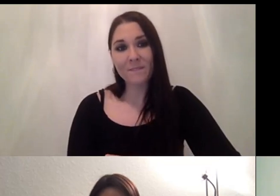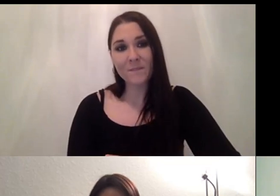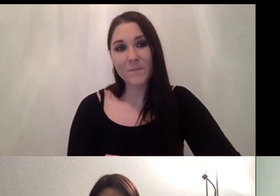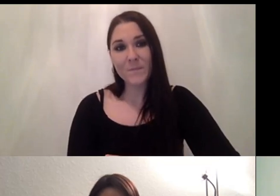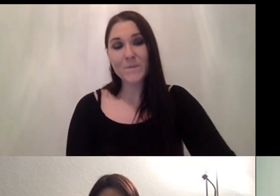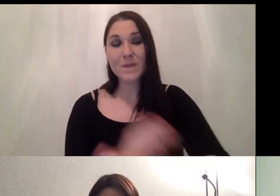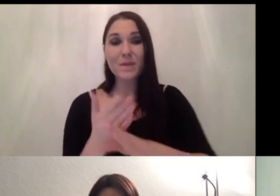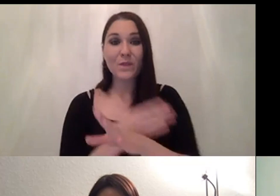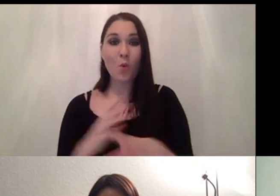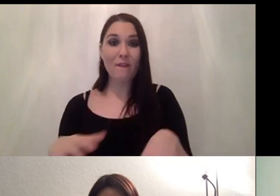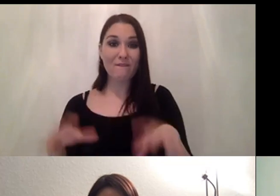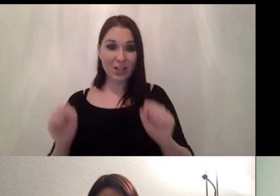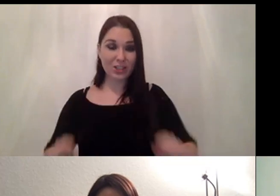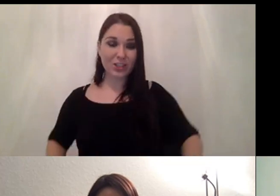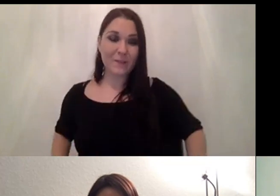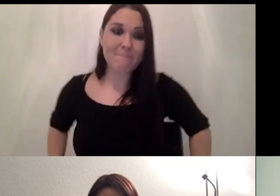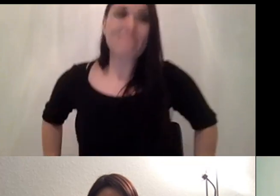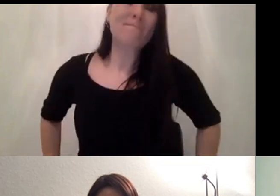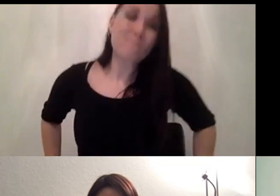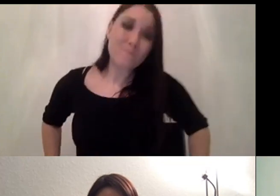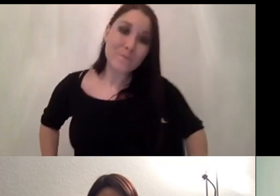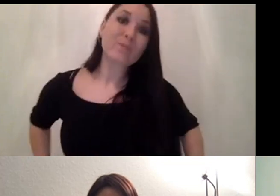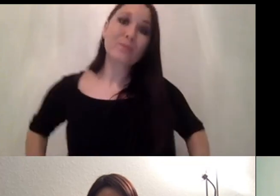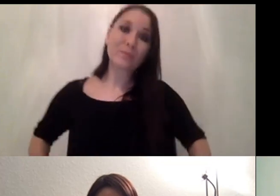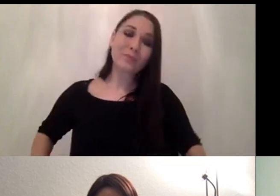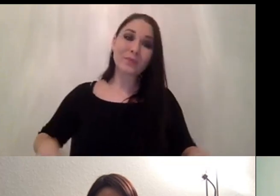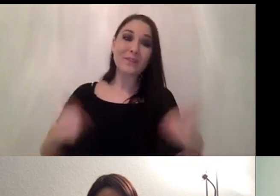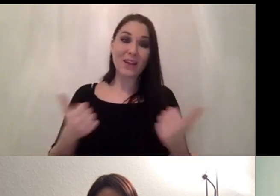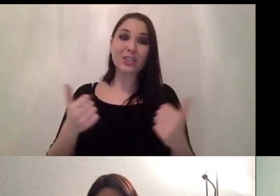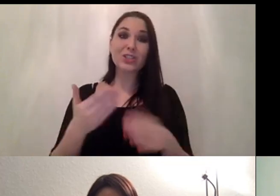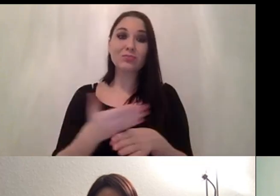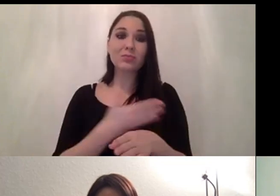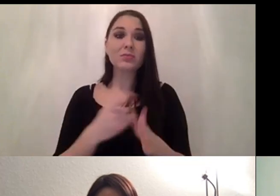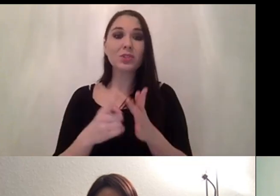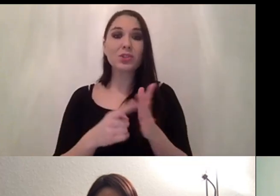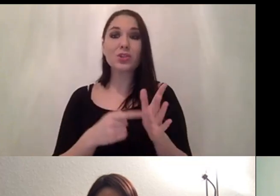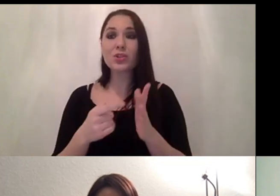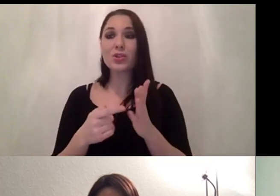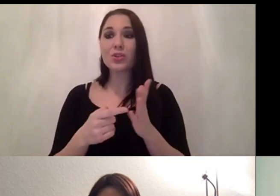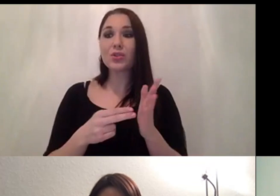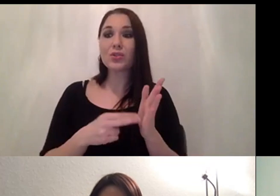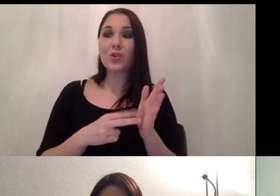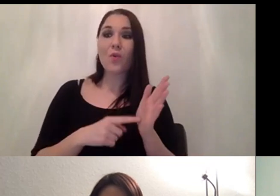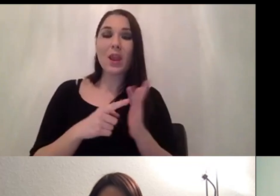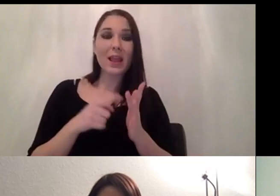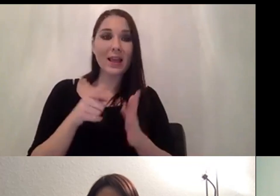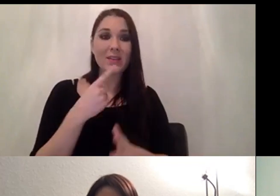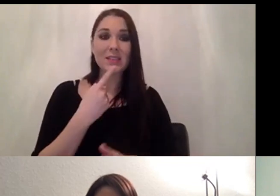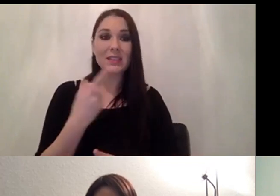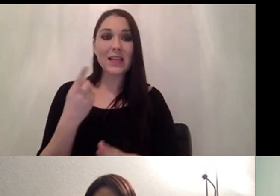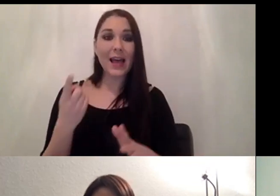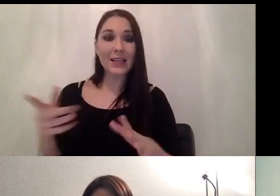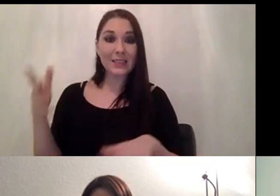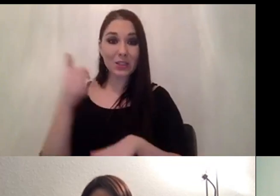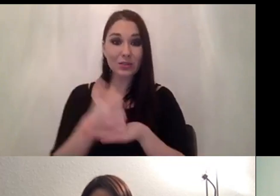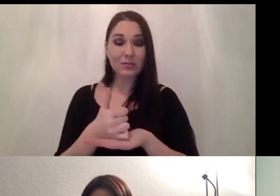we finish up so the next one's for john lee it's from jelavish so jelavish has said there is a startup from